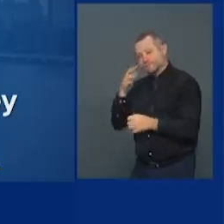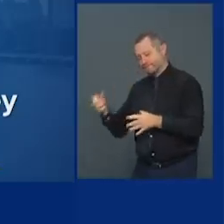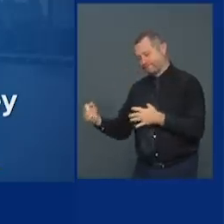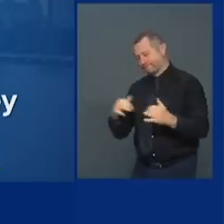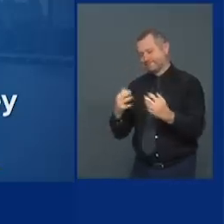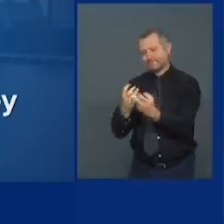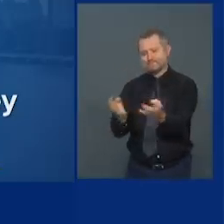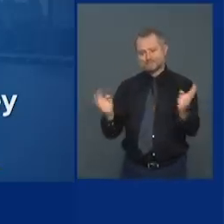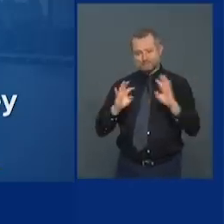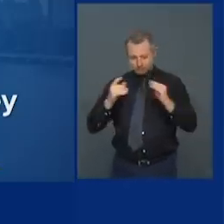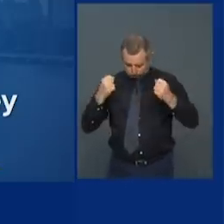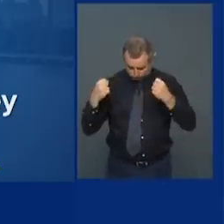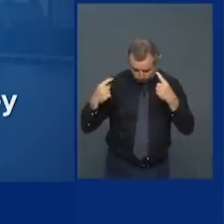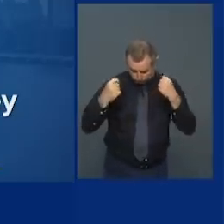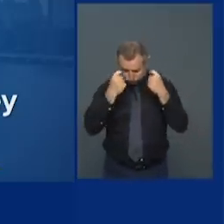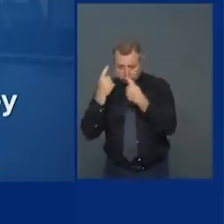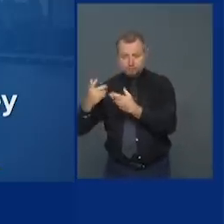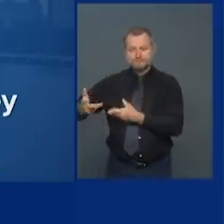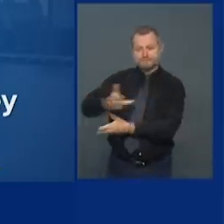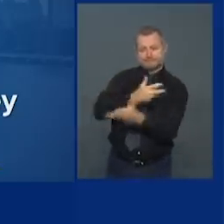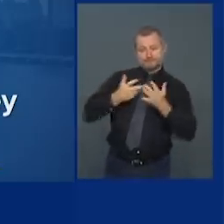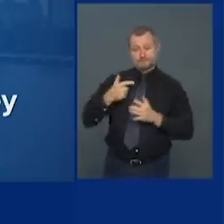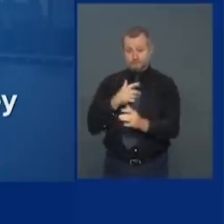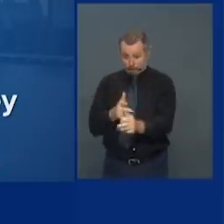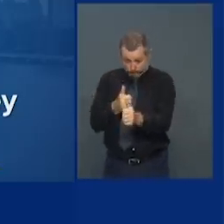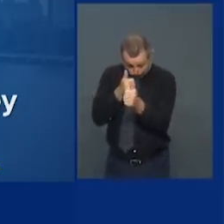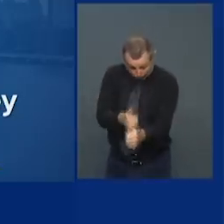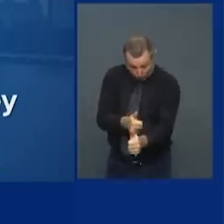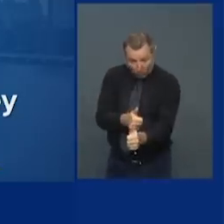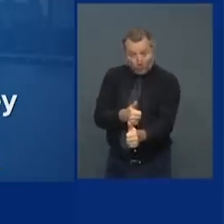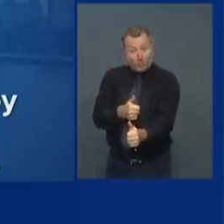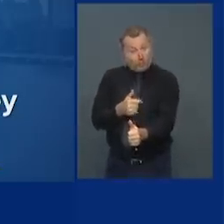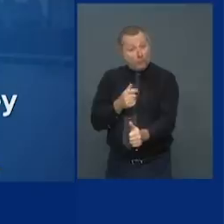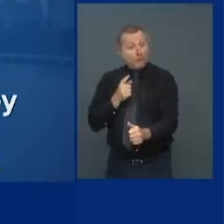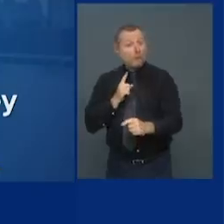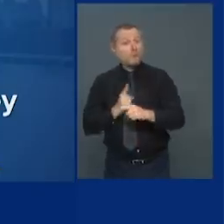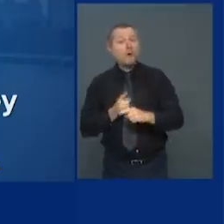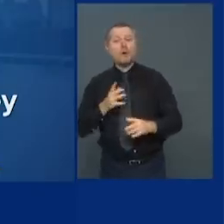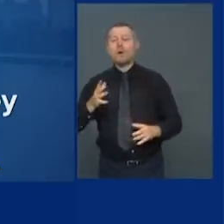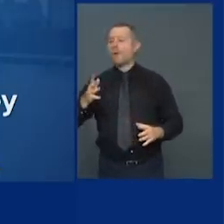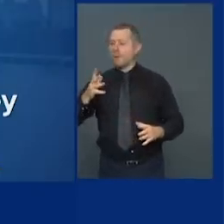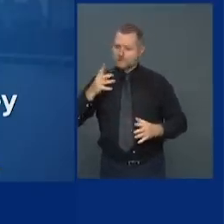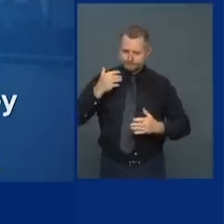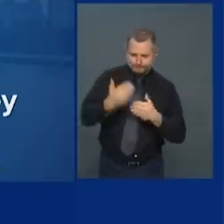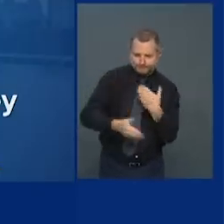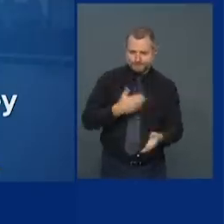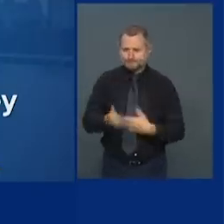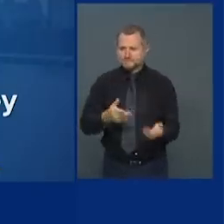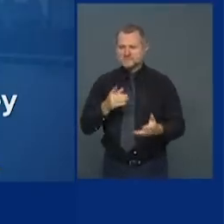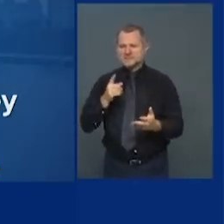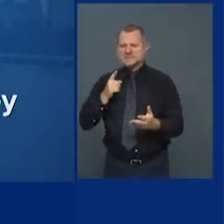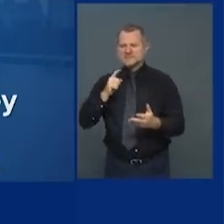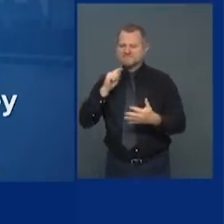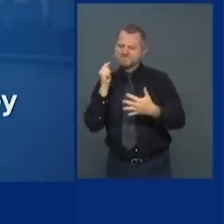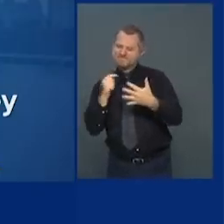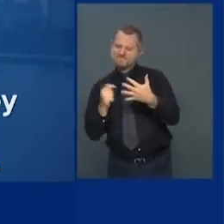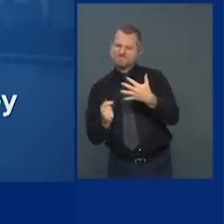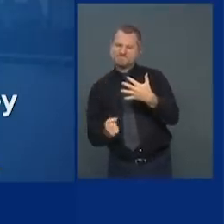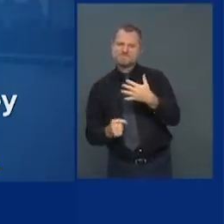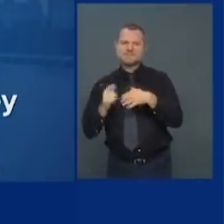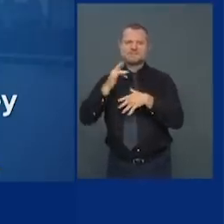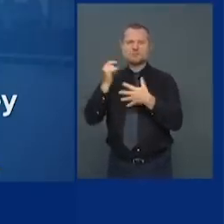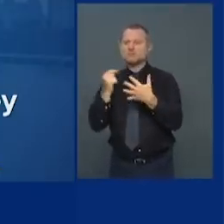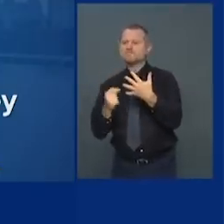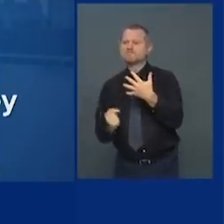and enforcement is key. I can't say it any more bluntly than that. Mask wearing